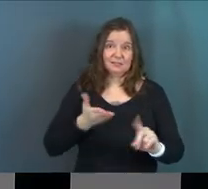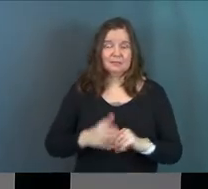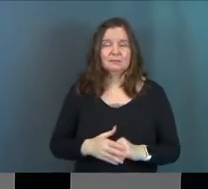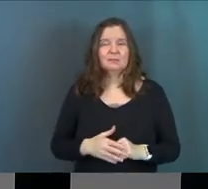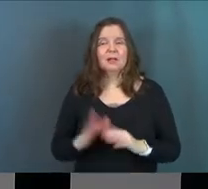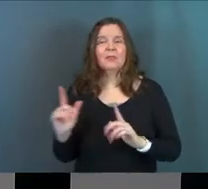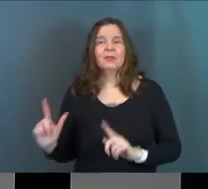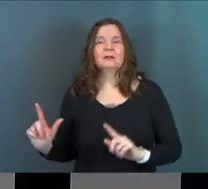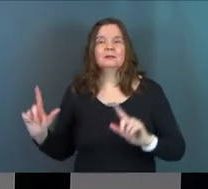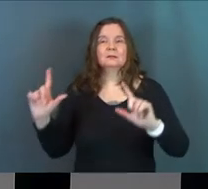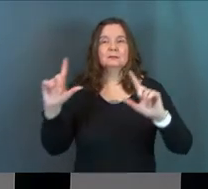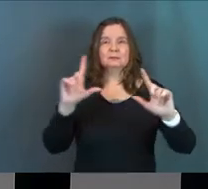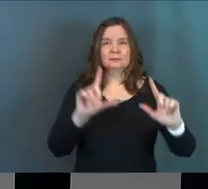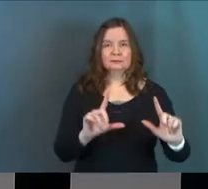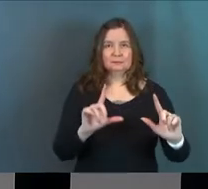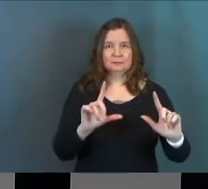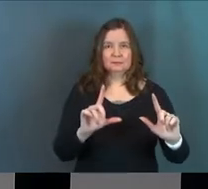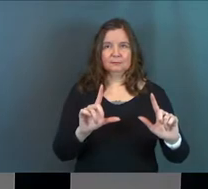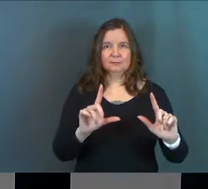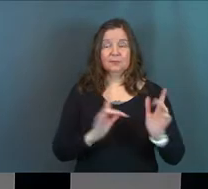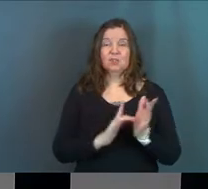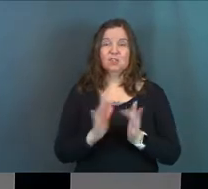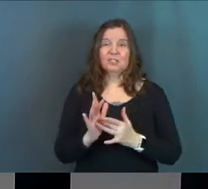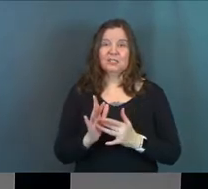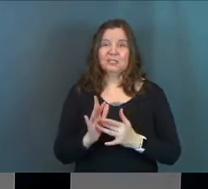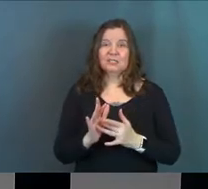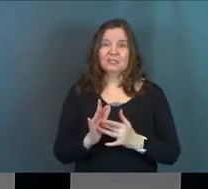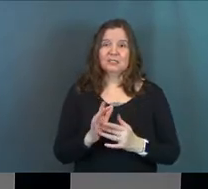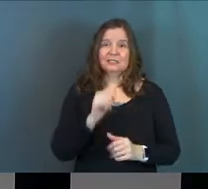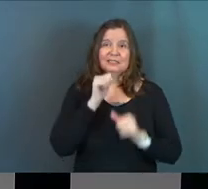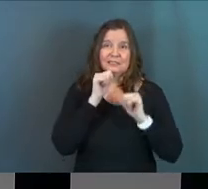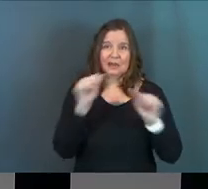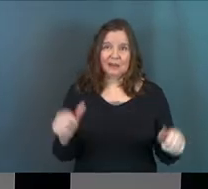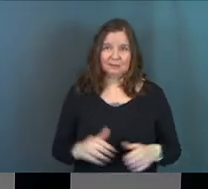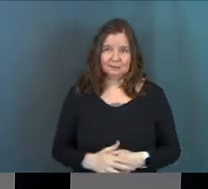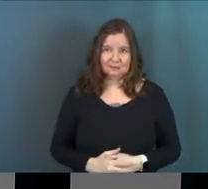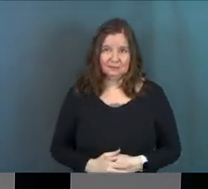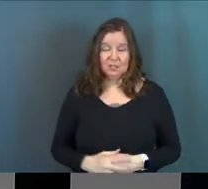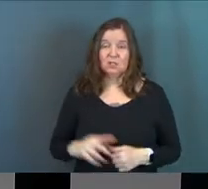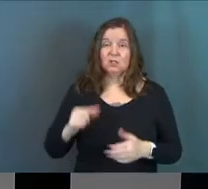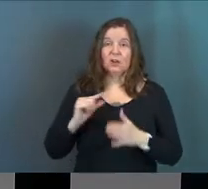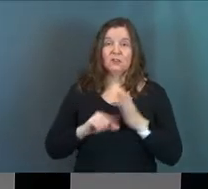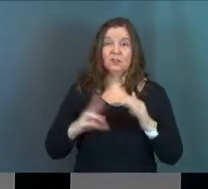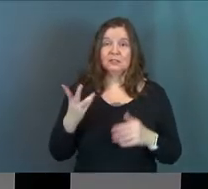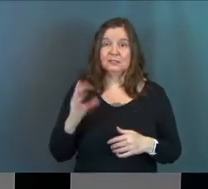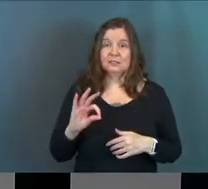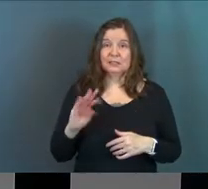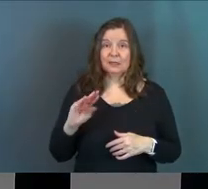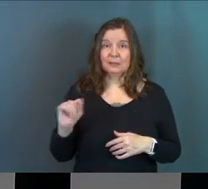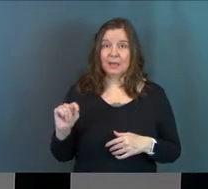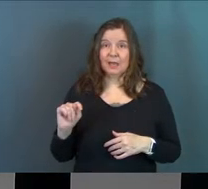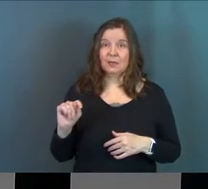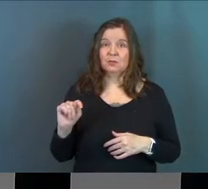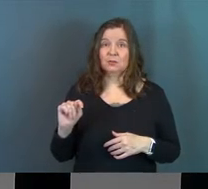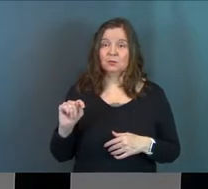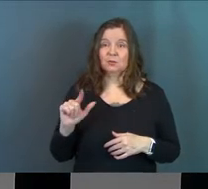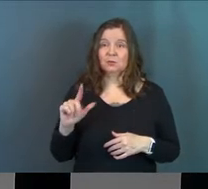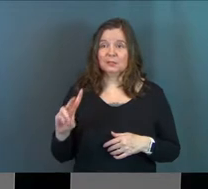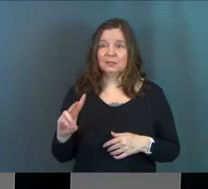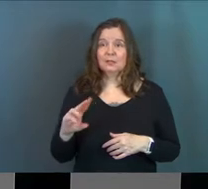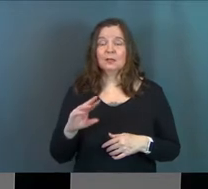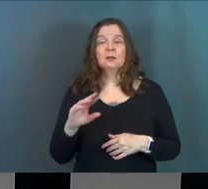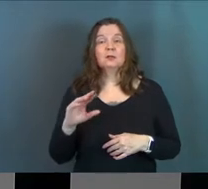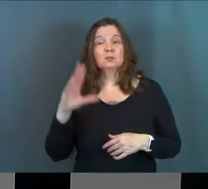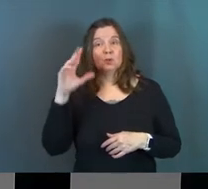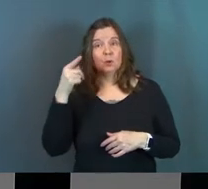Let me go on to the next scene. Jesus is denied. So verse 69, Matthew 26. Meanwhile, Peter, my boy